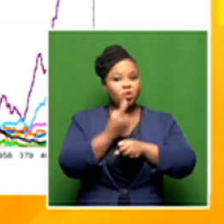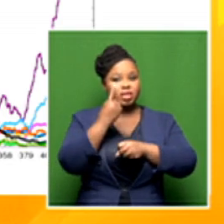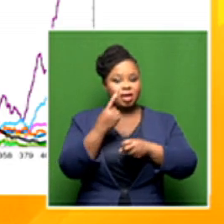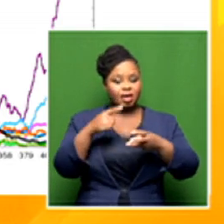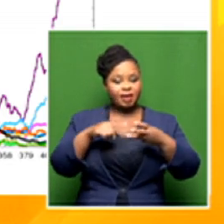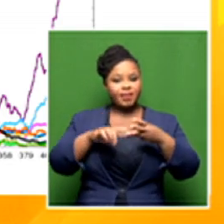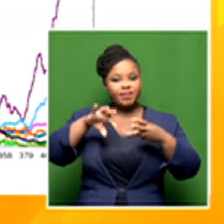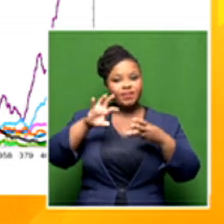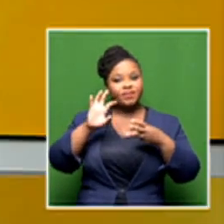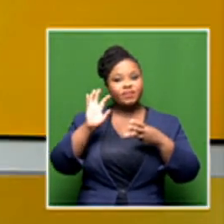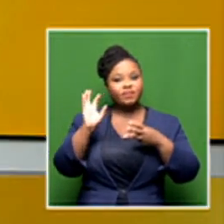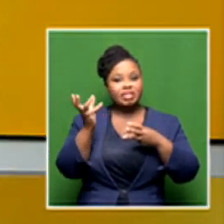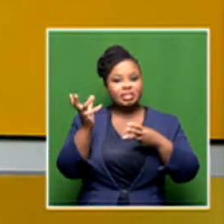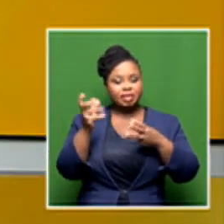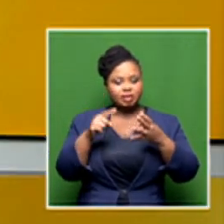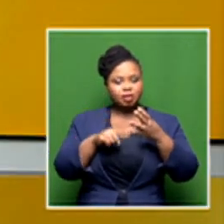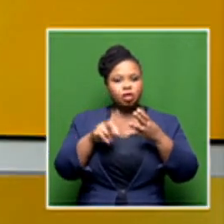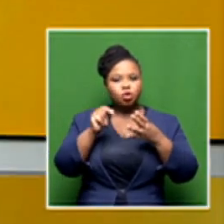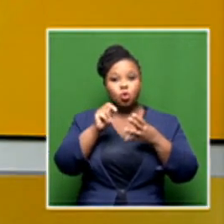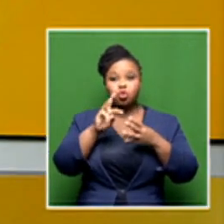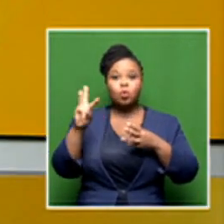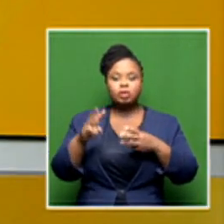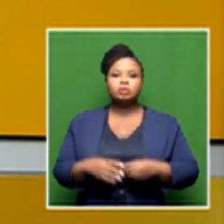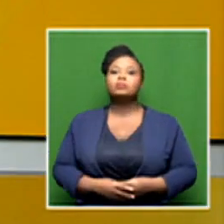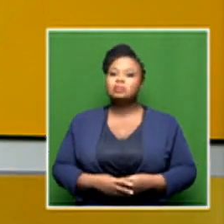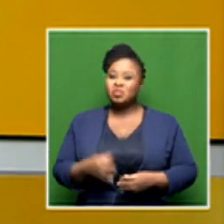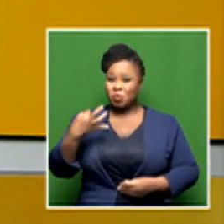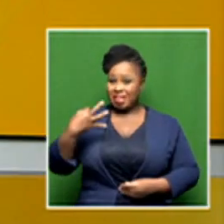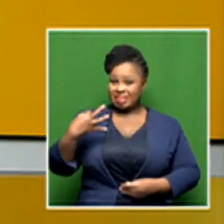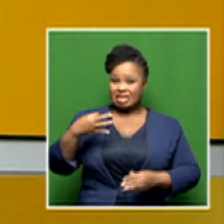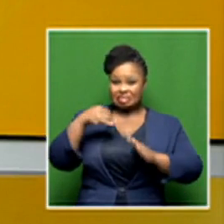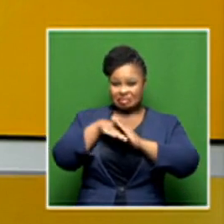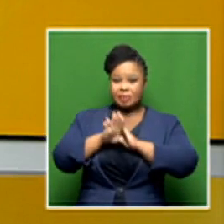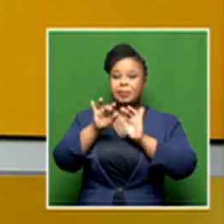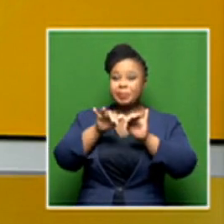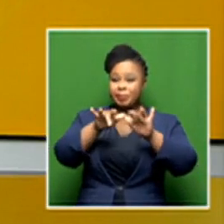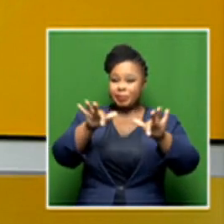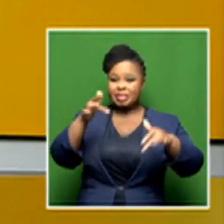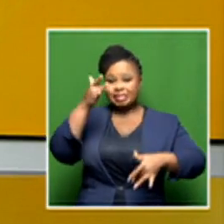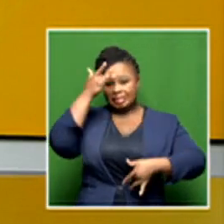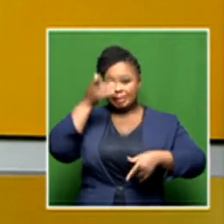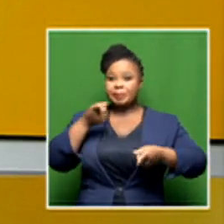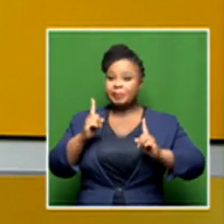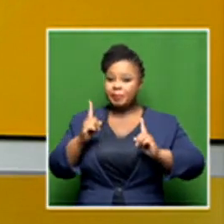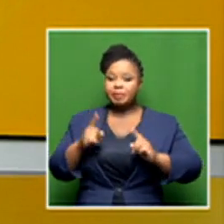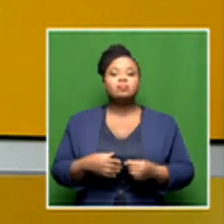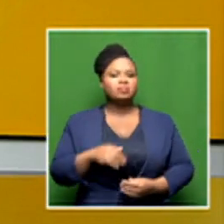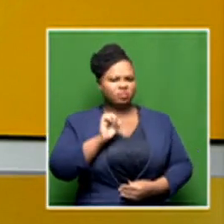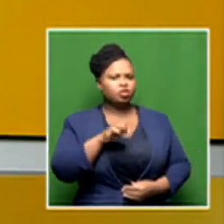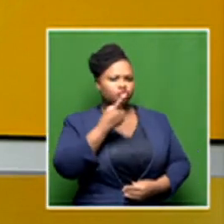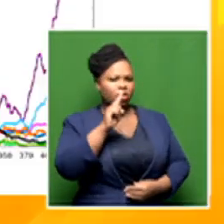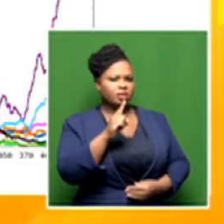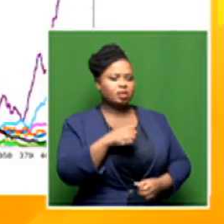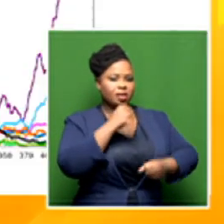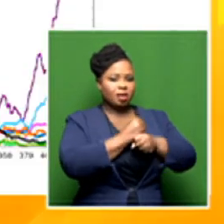Northwest, those all count as third waves, those spikes? That's correct. So